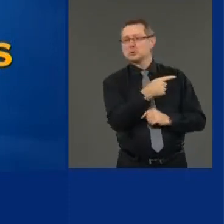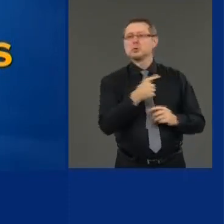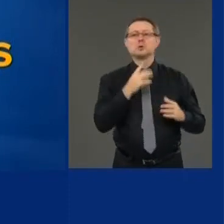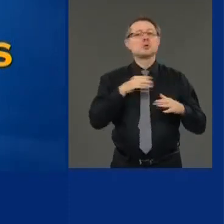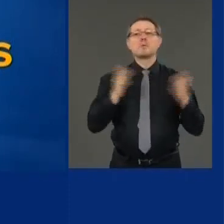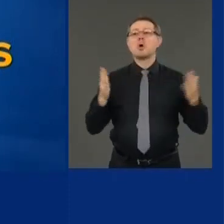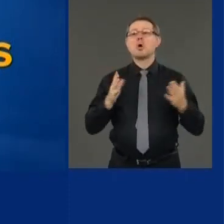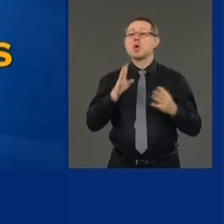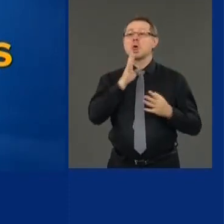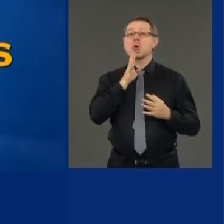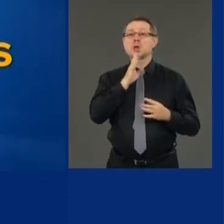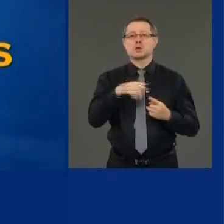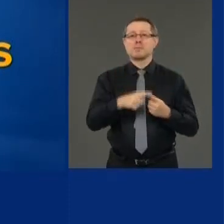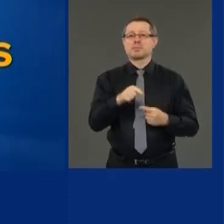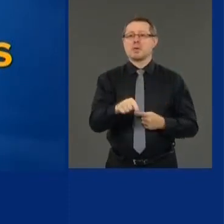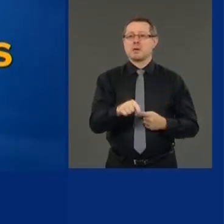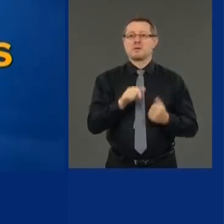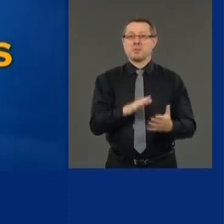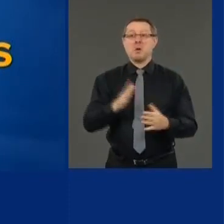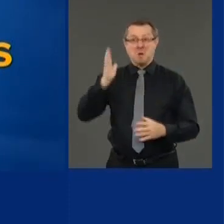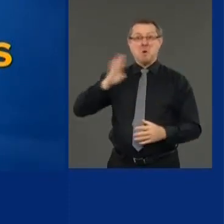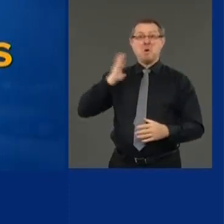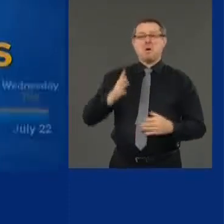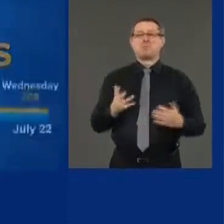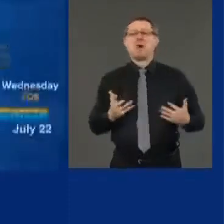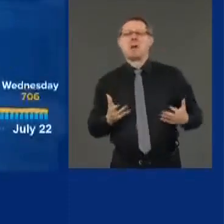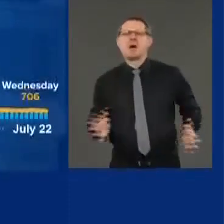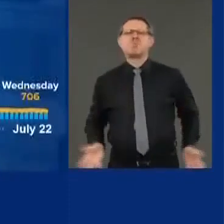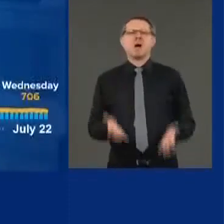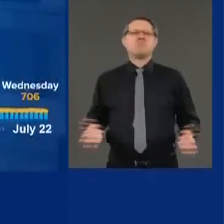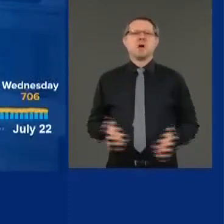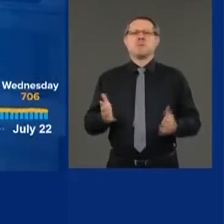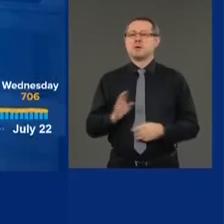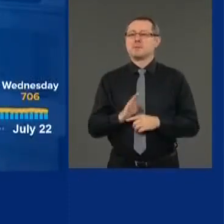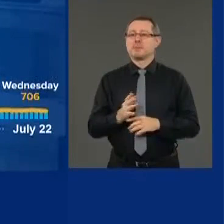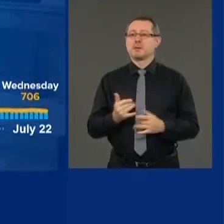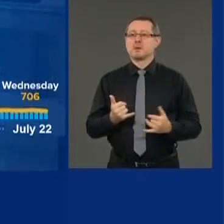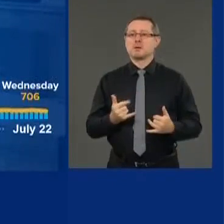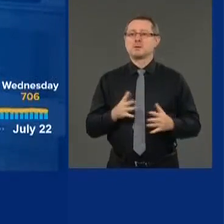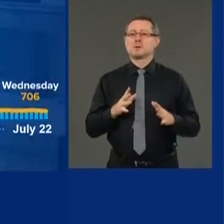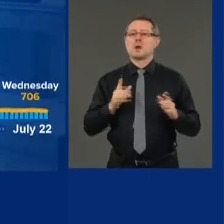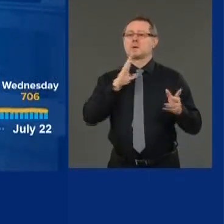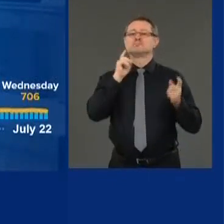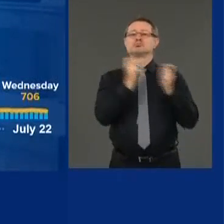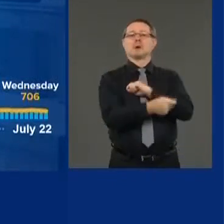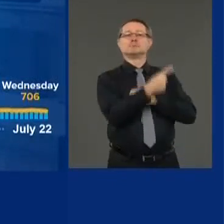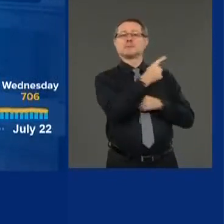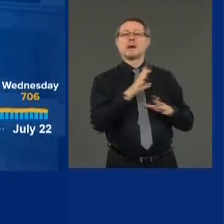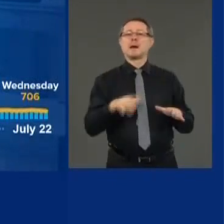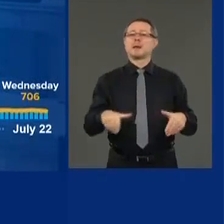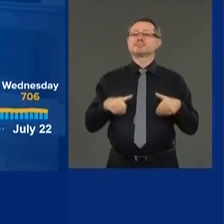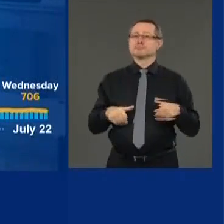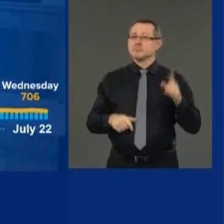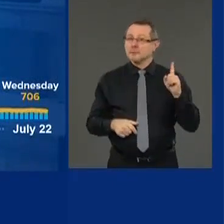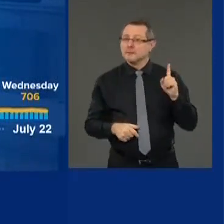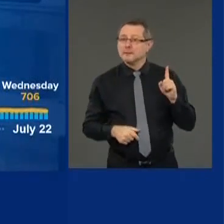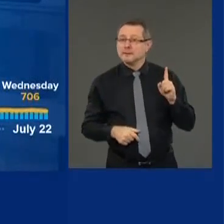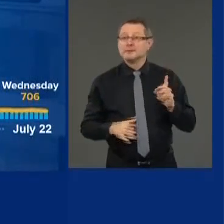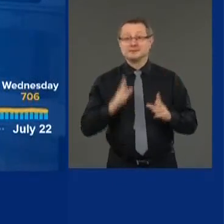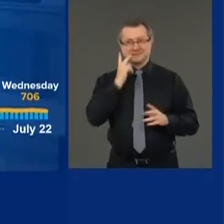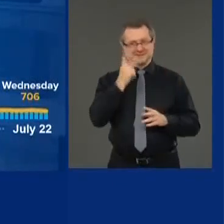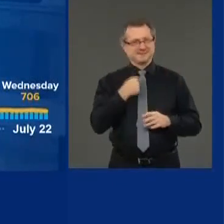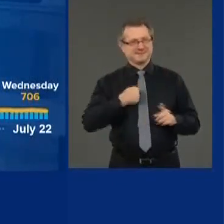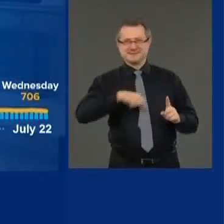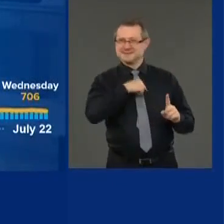was the main booster of that theory, right? And we see what happens when you rush a reopening.